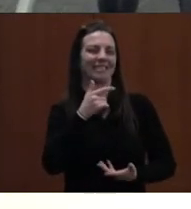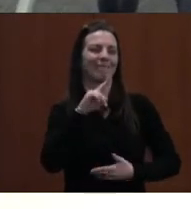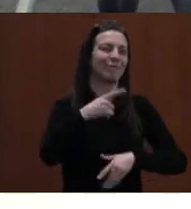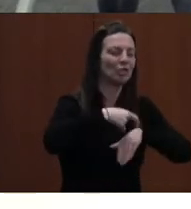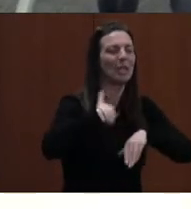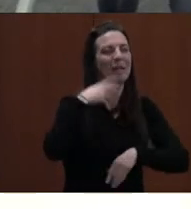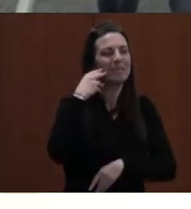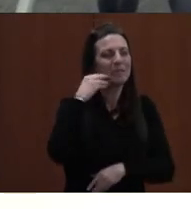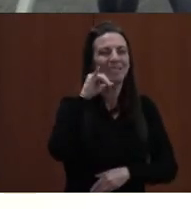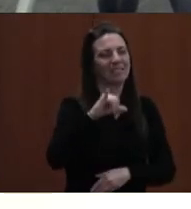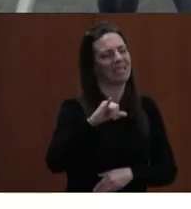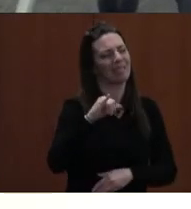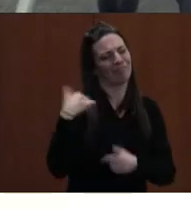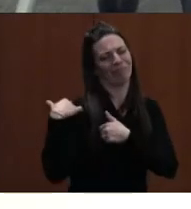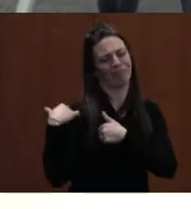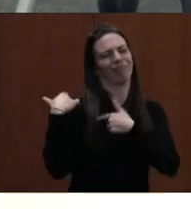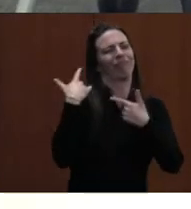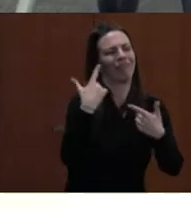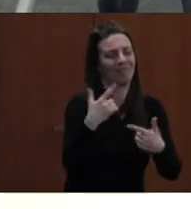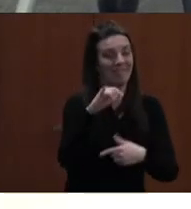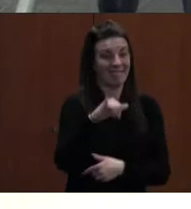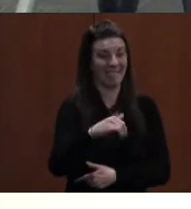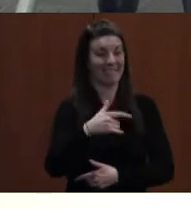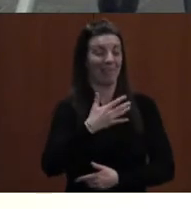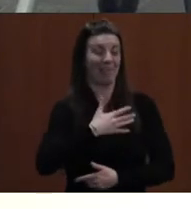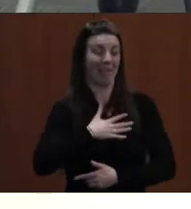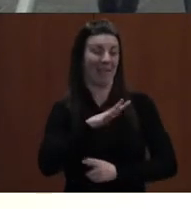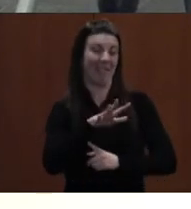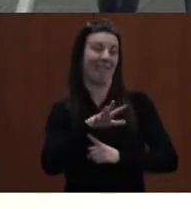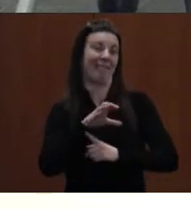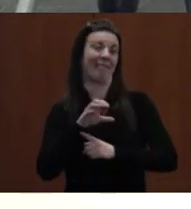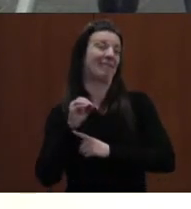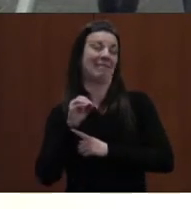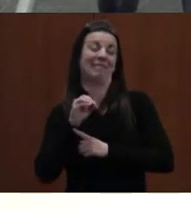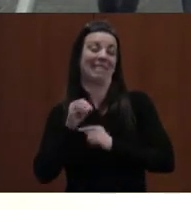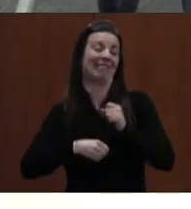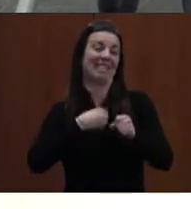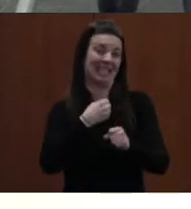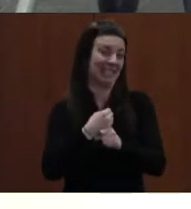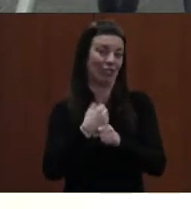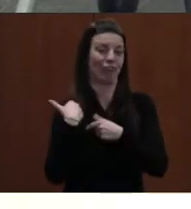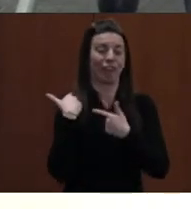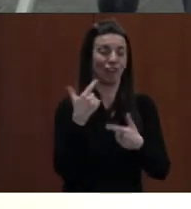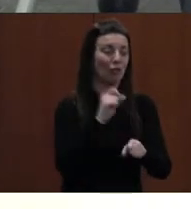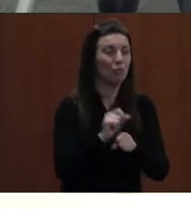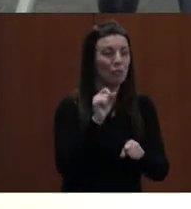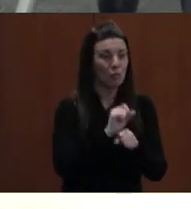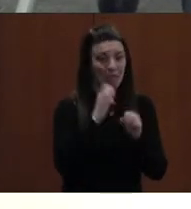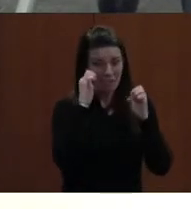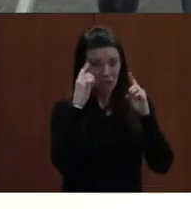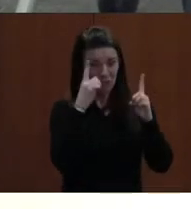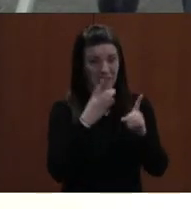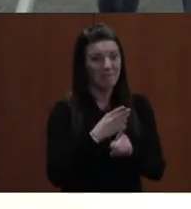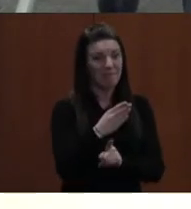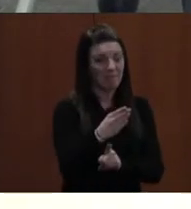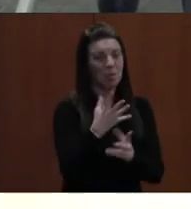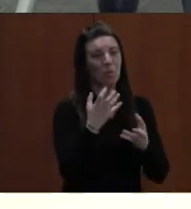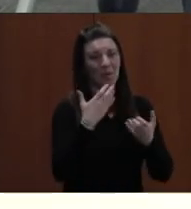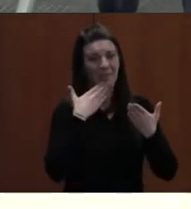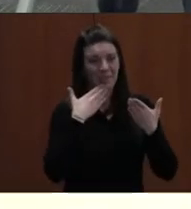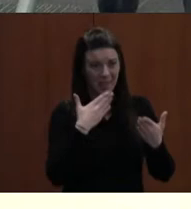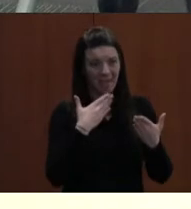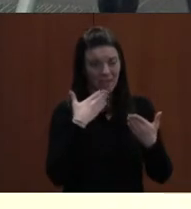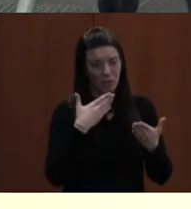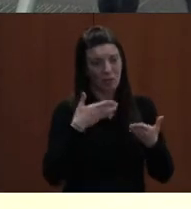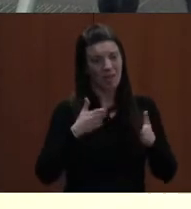times and this is actually my fifth decade in which I have been in education. So I want to thank you for the opportunity to speak before